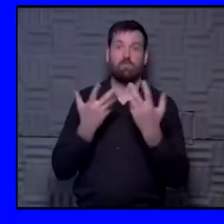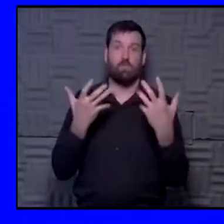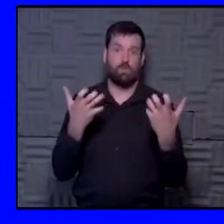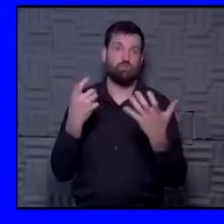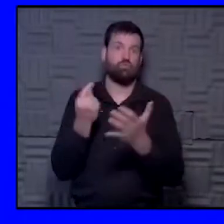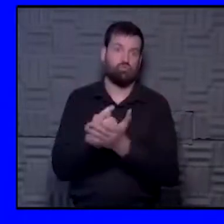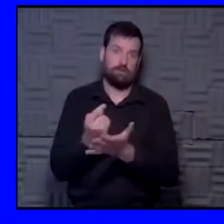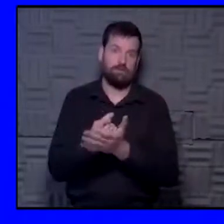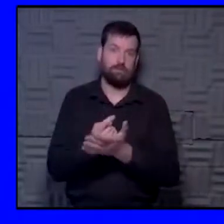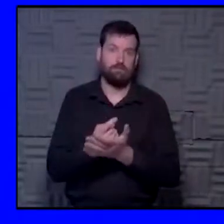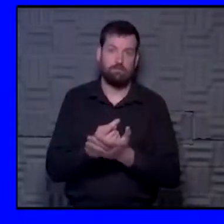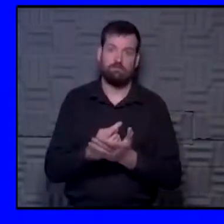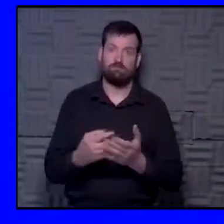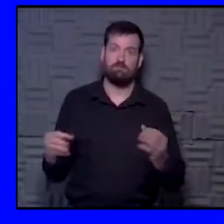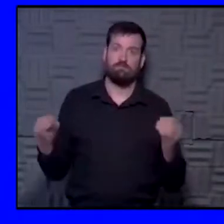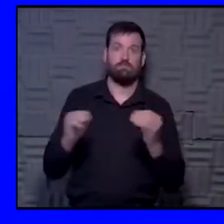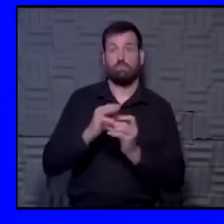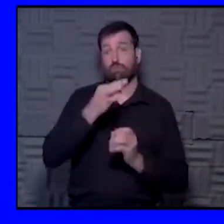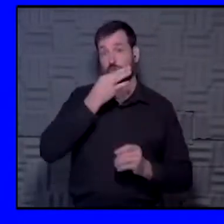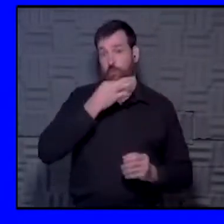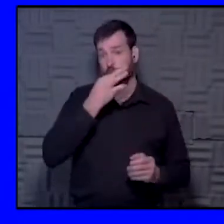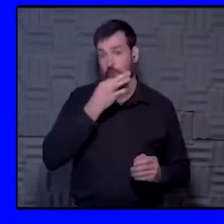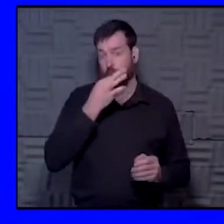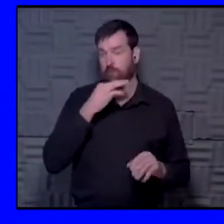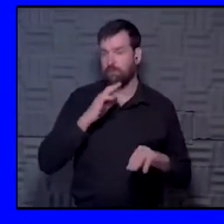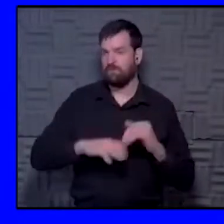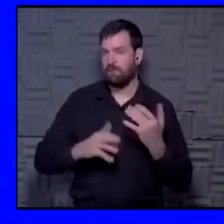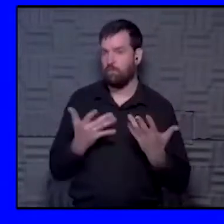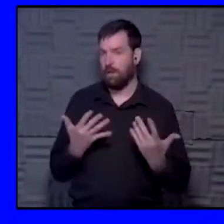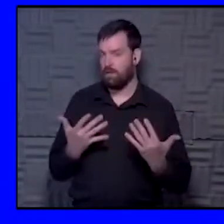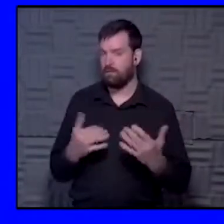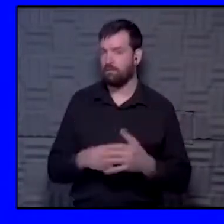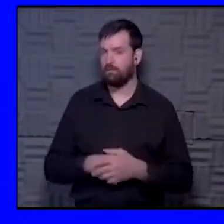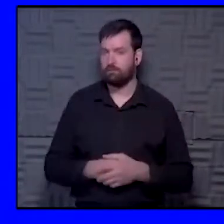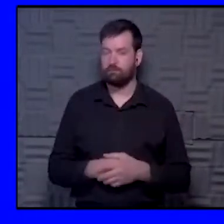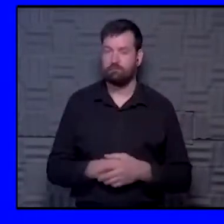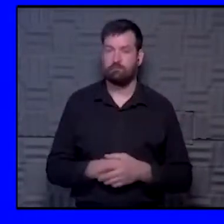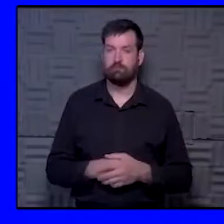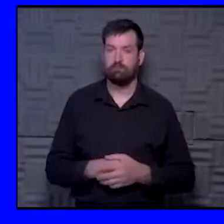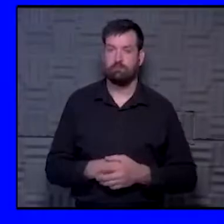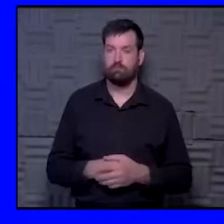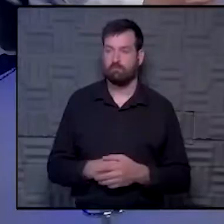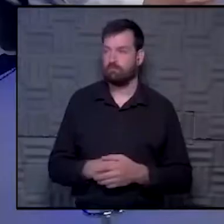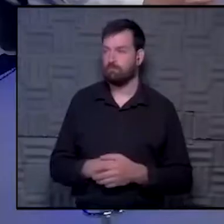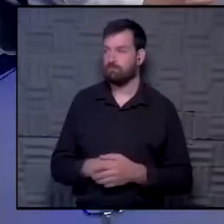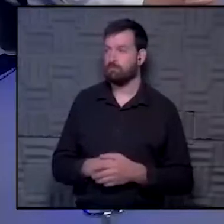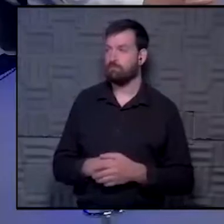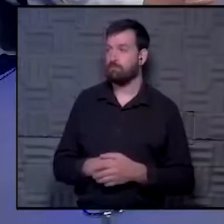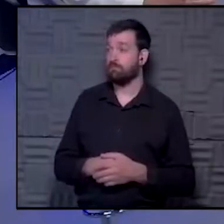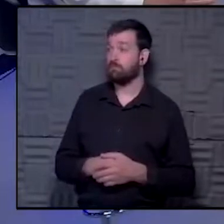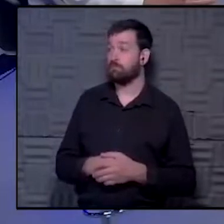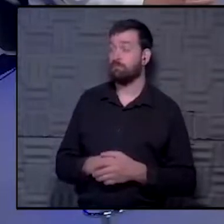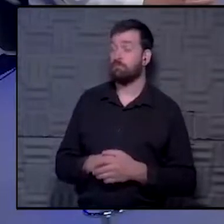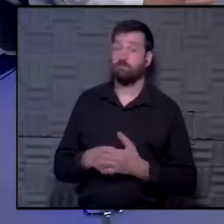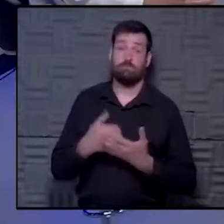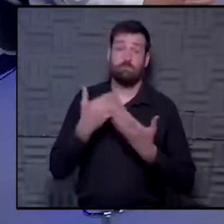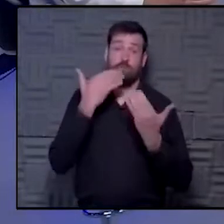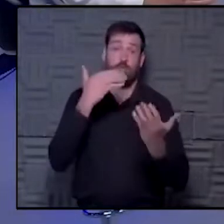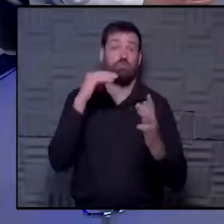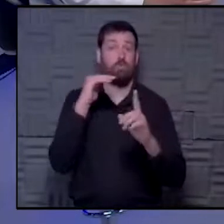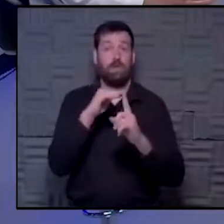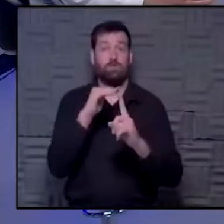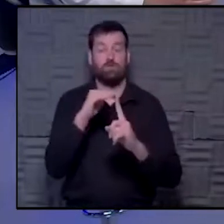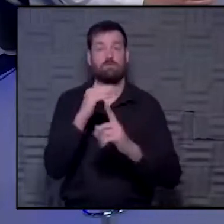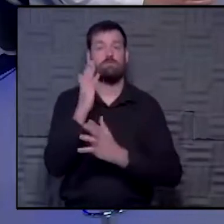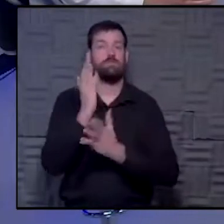myeloma much more quickly than waiting for that second dose and waiting two weeks after that second dose. I think this is a great reminder that there